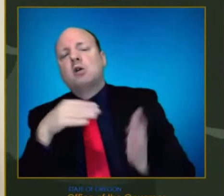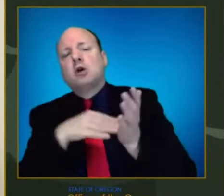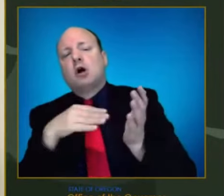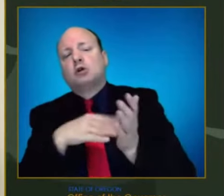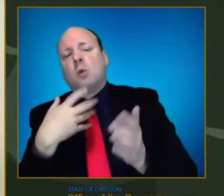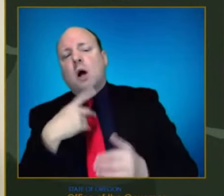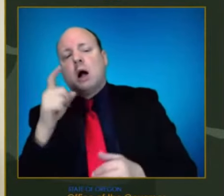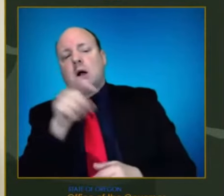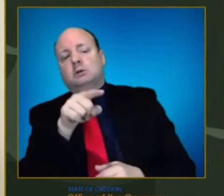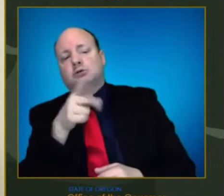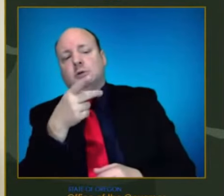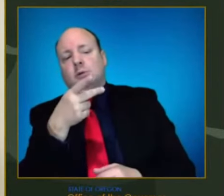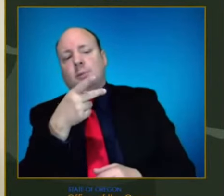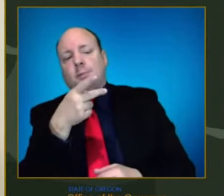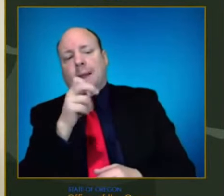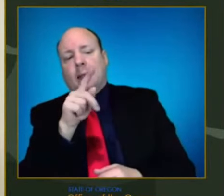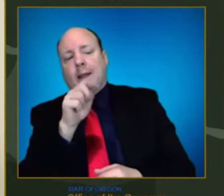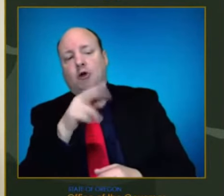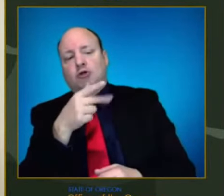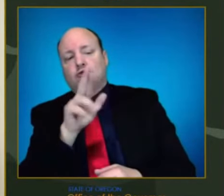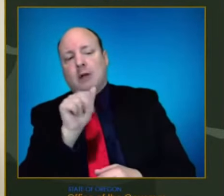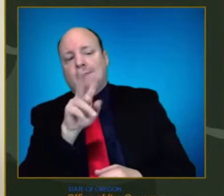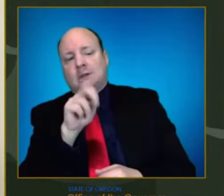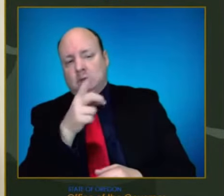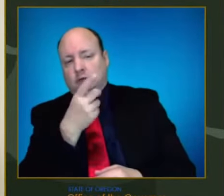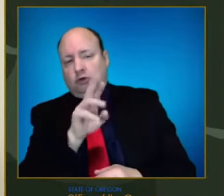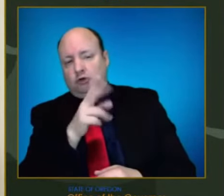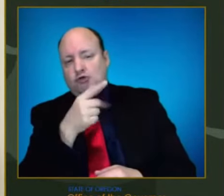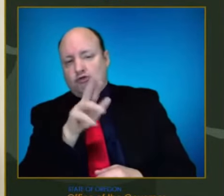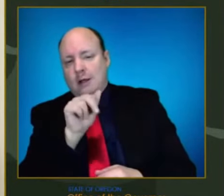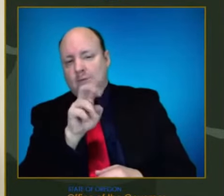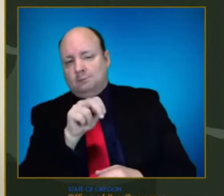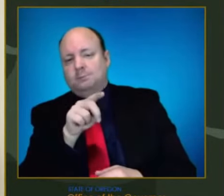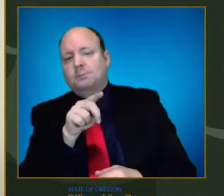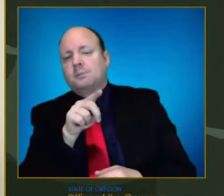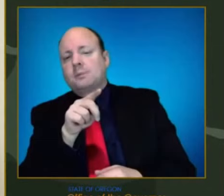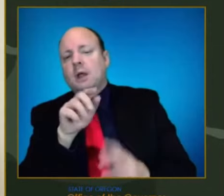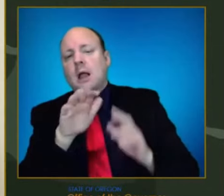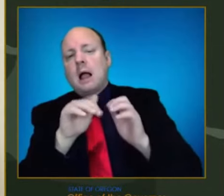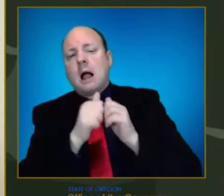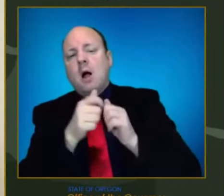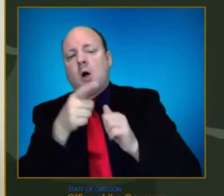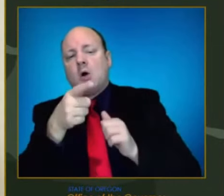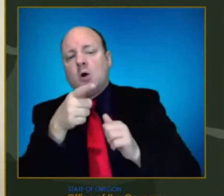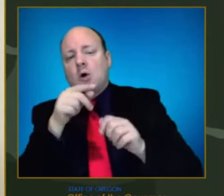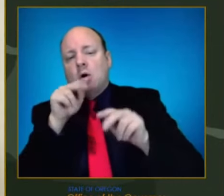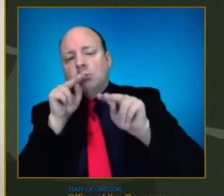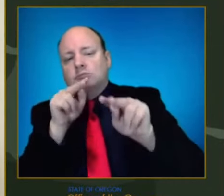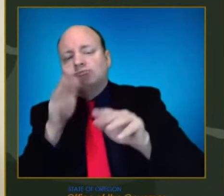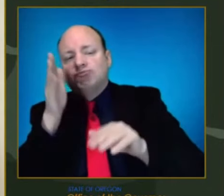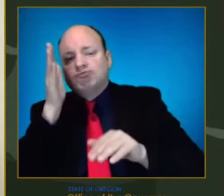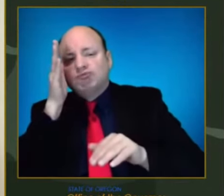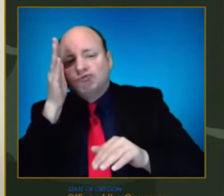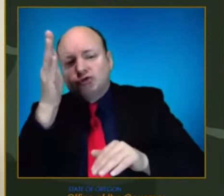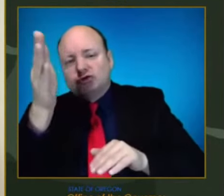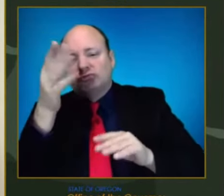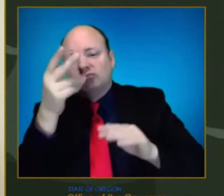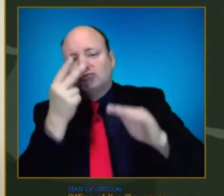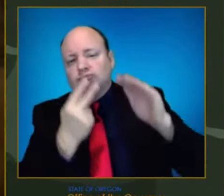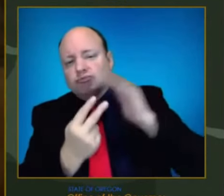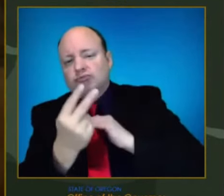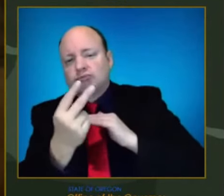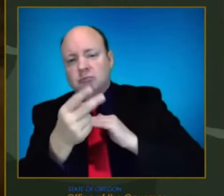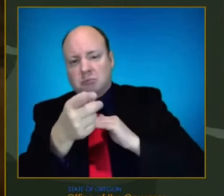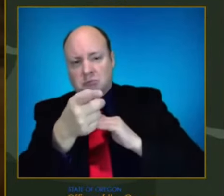Peter, know, like a lot of people, I've followed your forecast closely. I know you have a pretty good track record of predicting things here in Oregon, but there's a lot of new